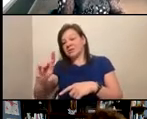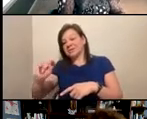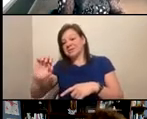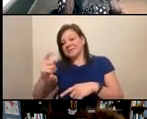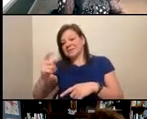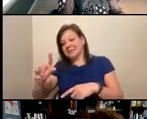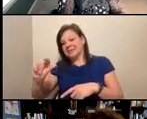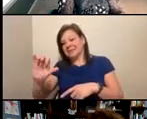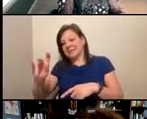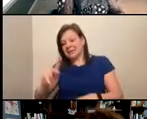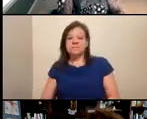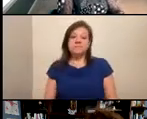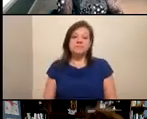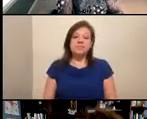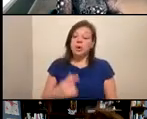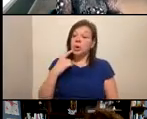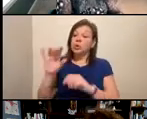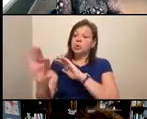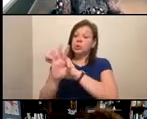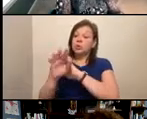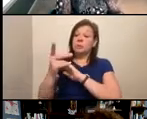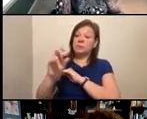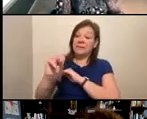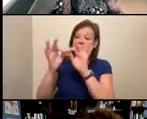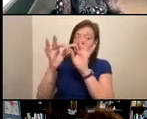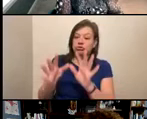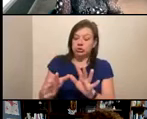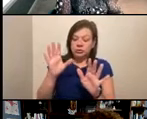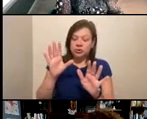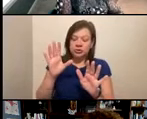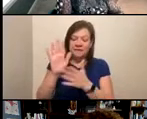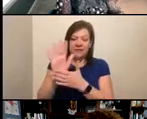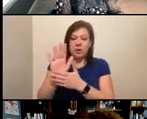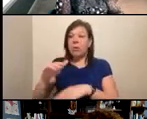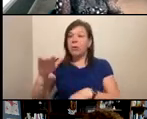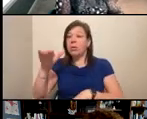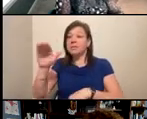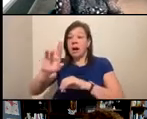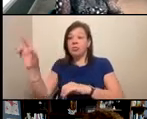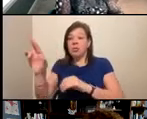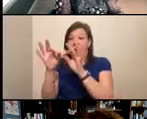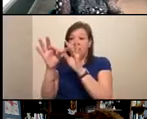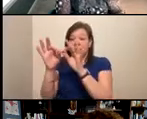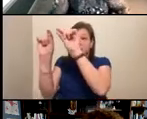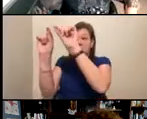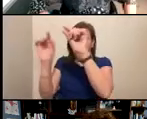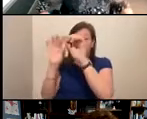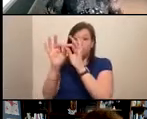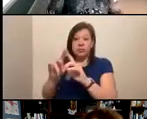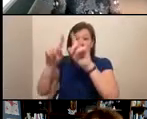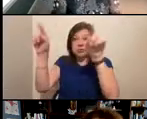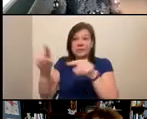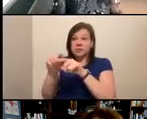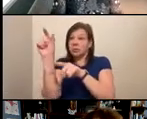In order to pin the interpreter's video, click on the ellipses at the top right corner of the video and choose the pin video option.